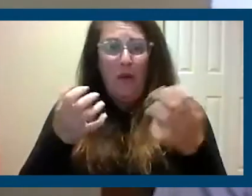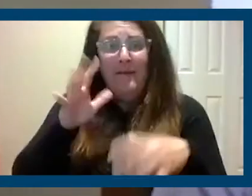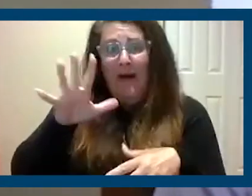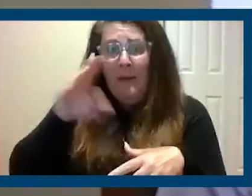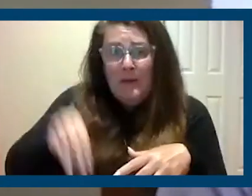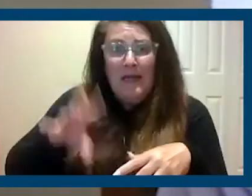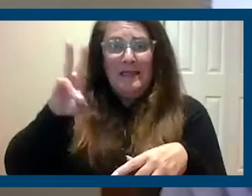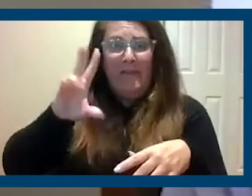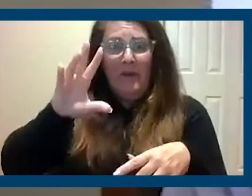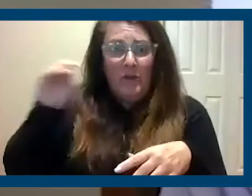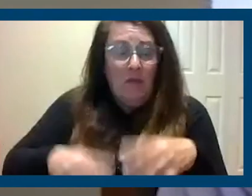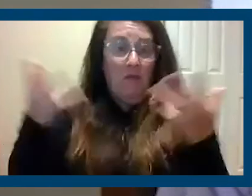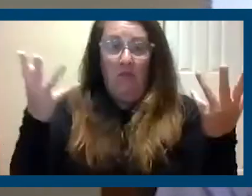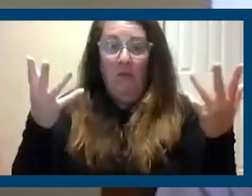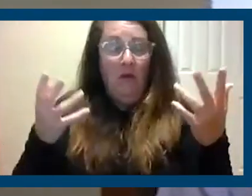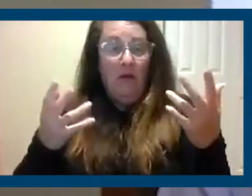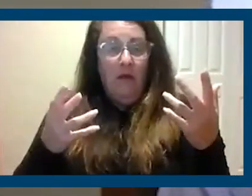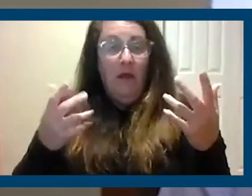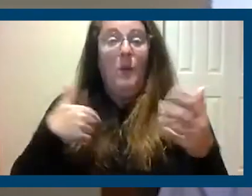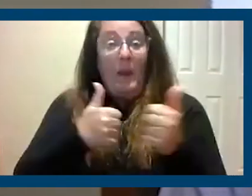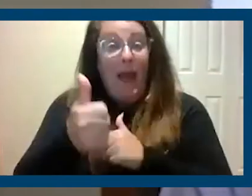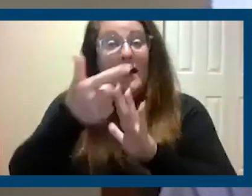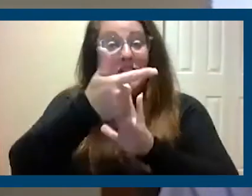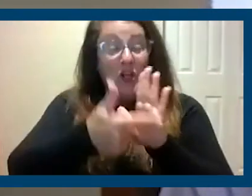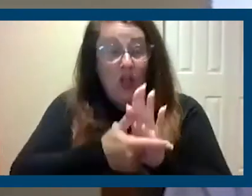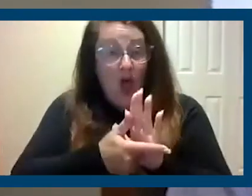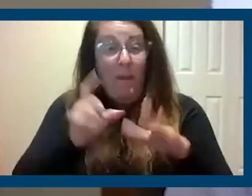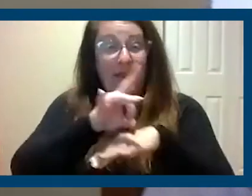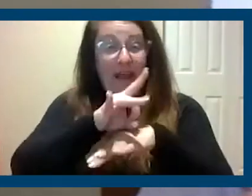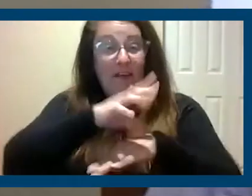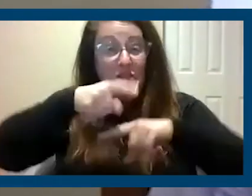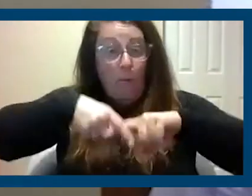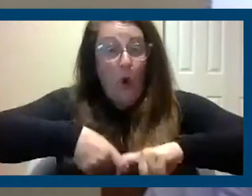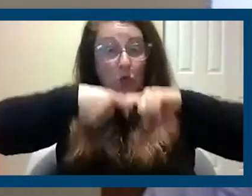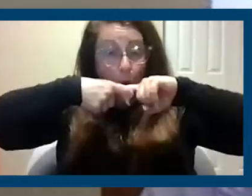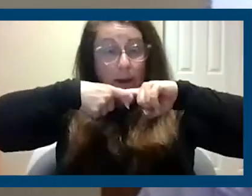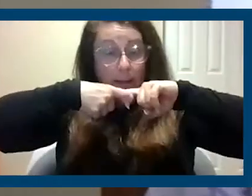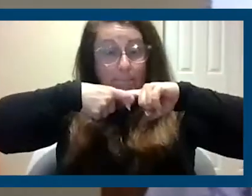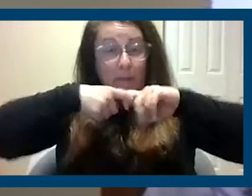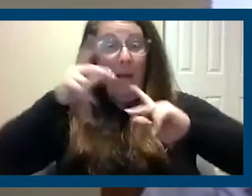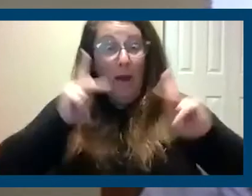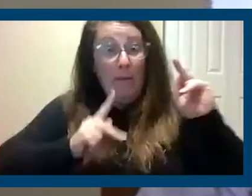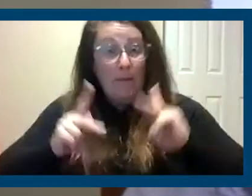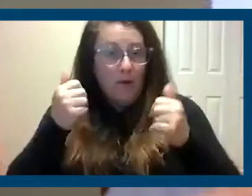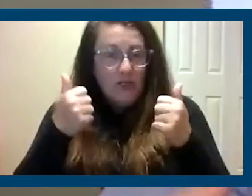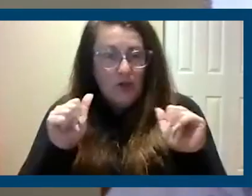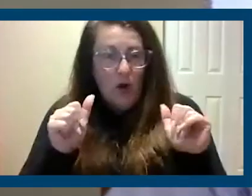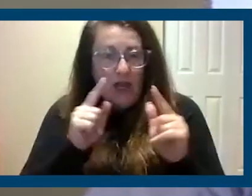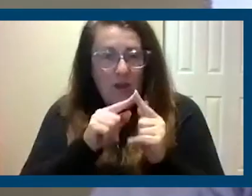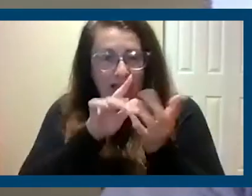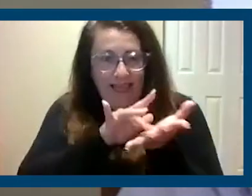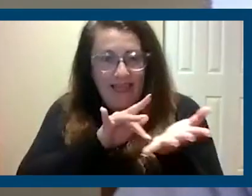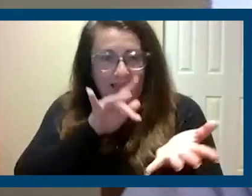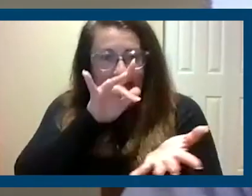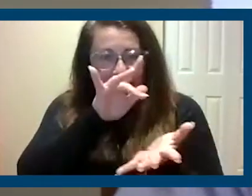You know, and we did even though we did we passed laws like the eviction moratorium. People were trying to prey on those